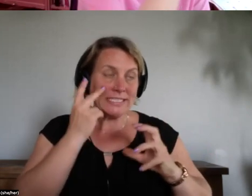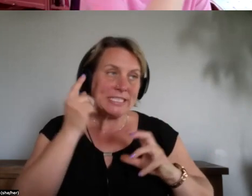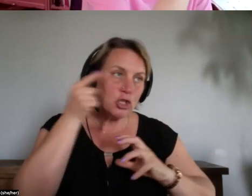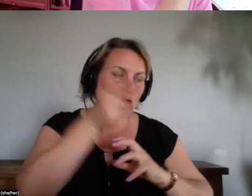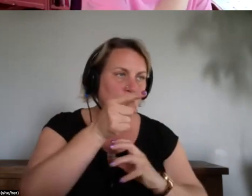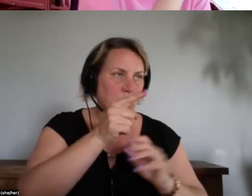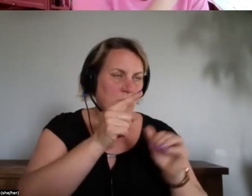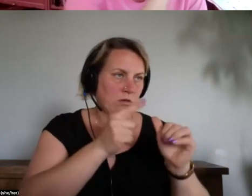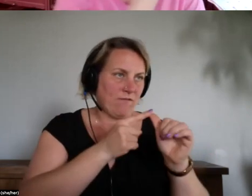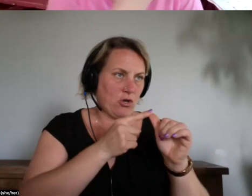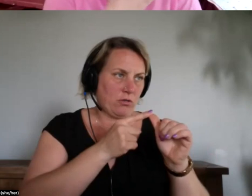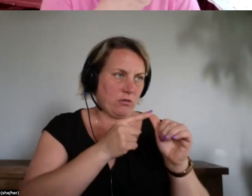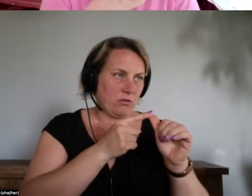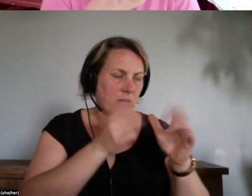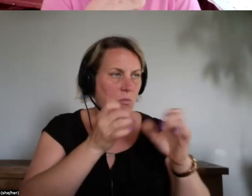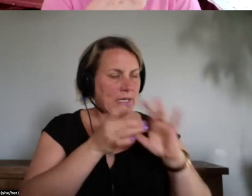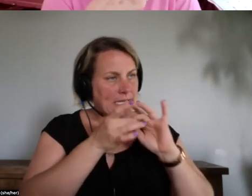you're another human being